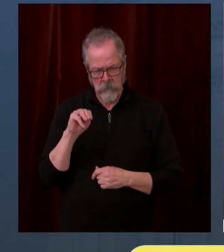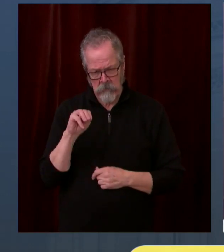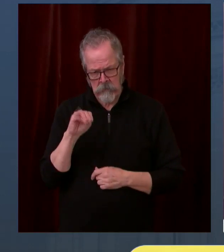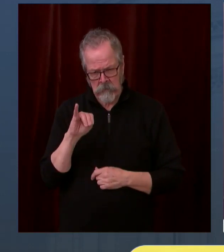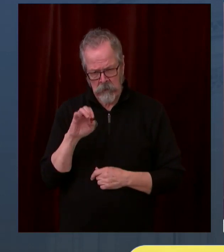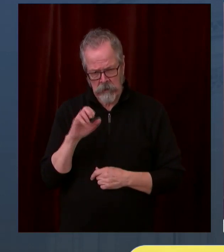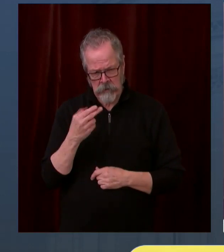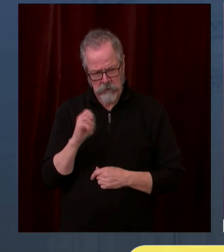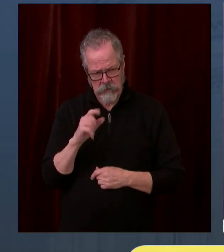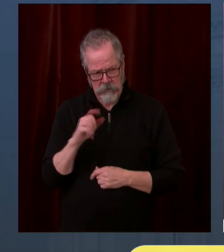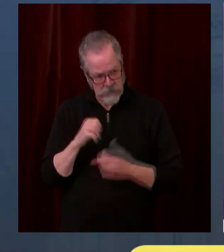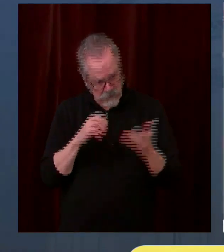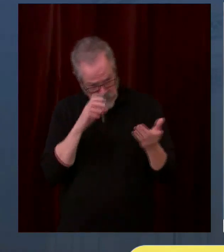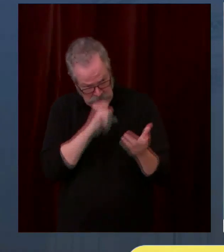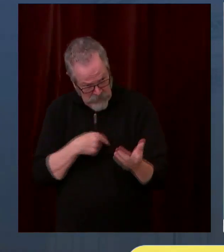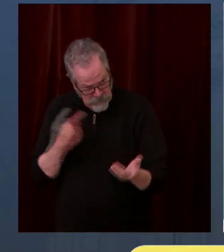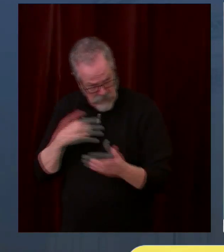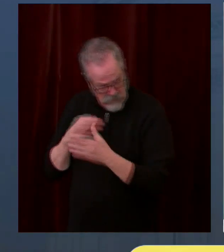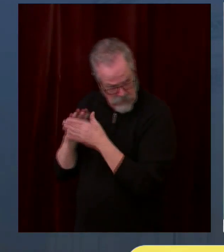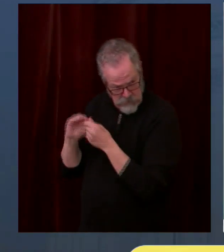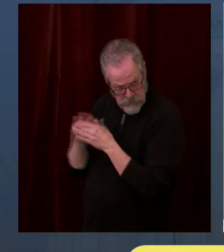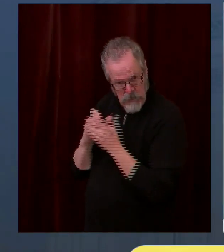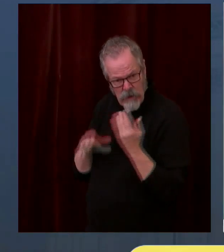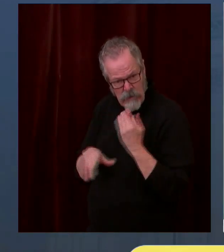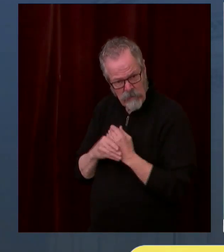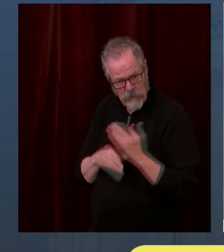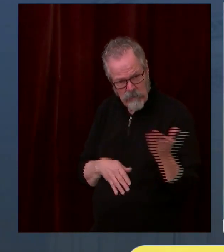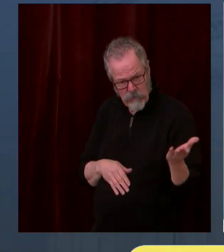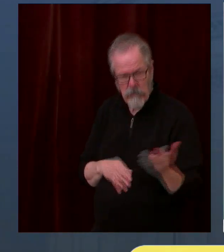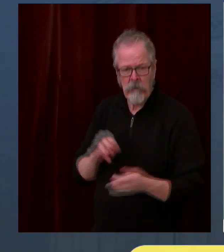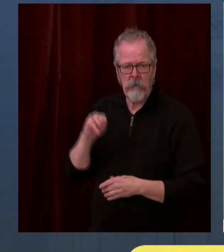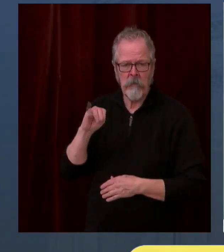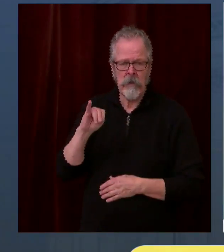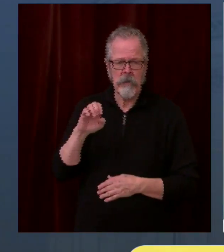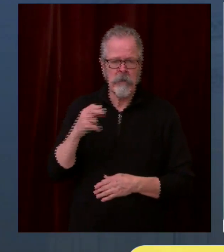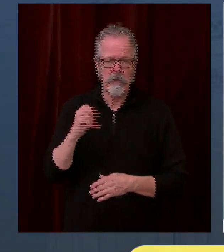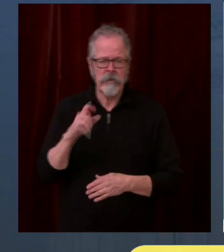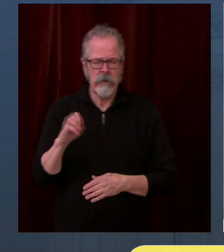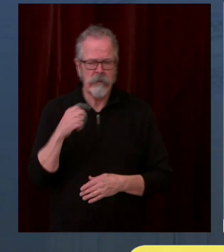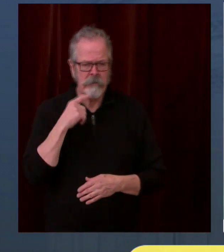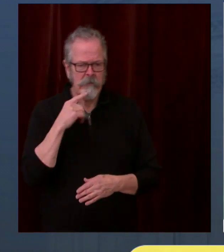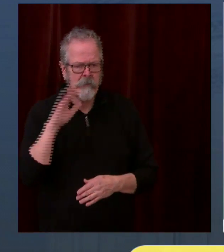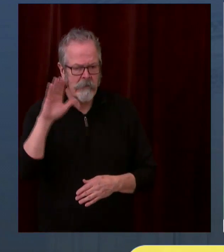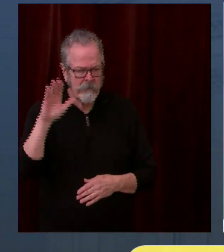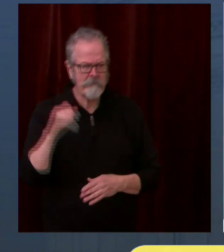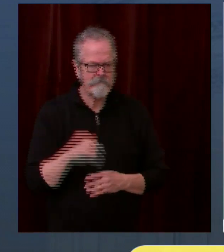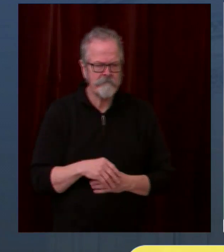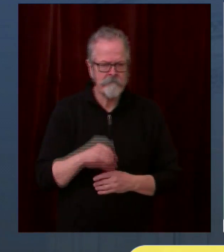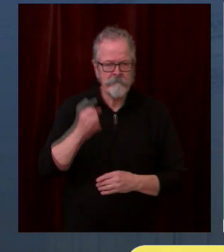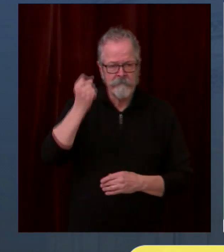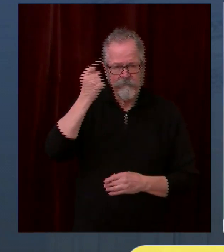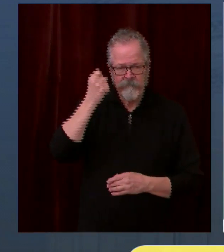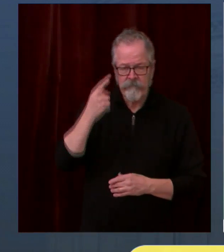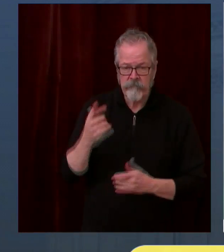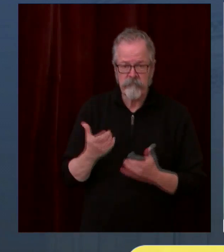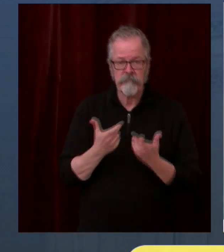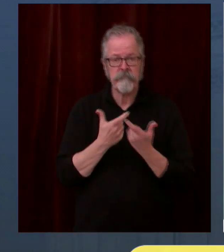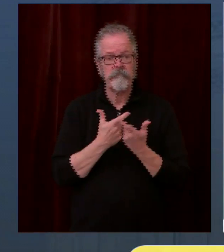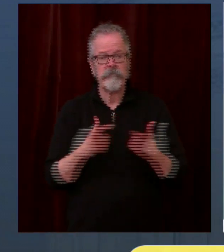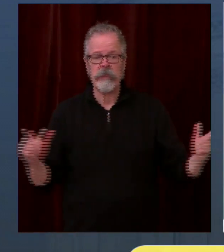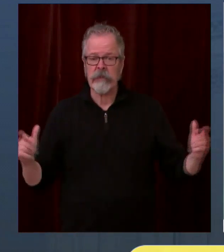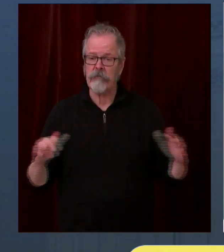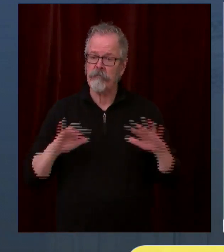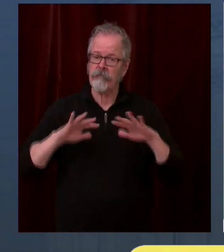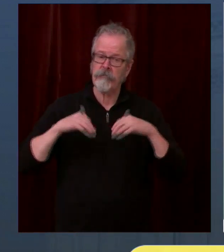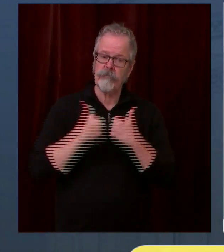vaccine supply to actual people who are eligible has been one of the biggest challenges of the beginning of the vaccine campaign.